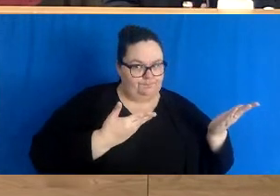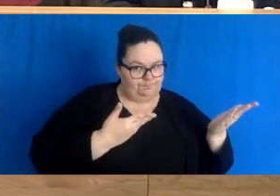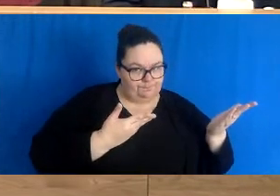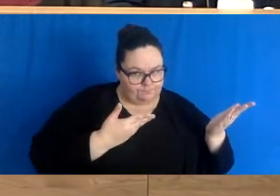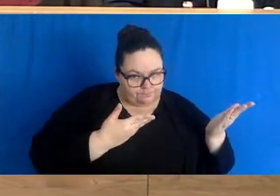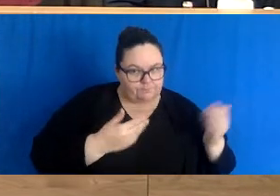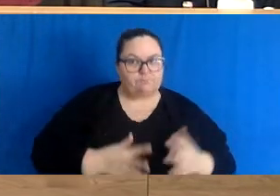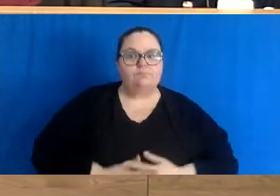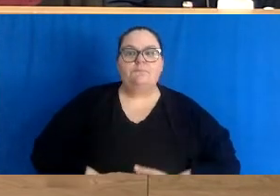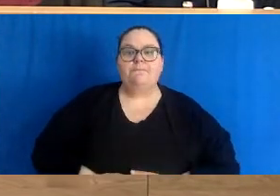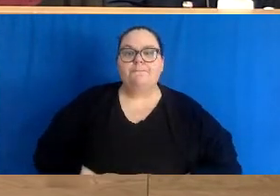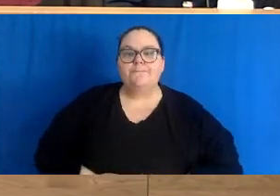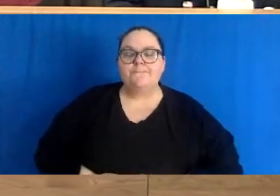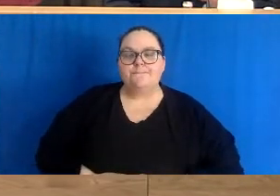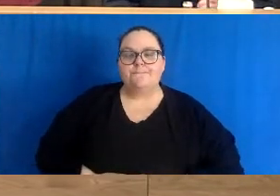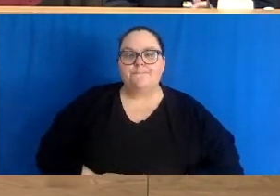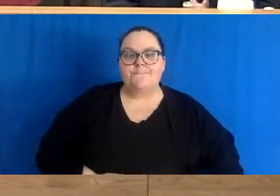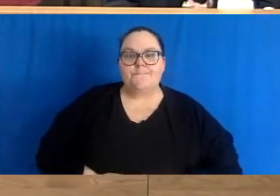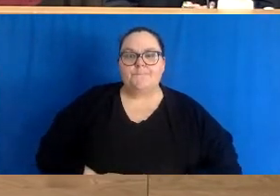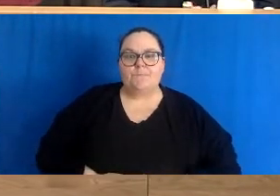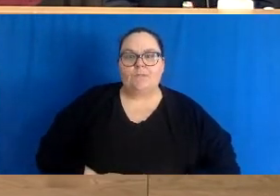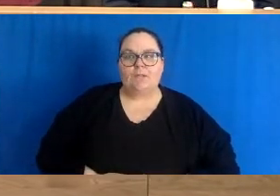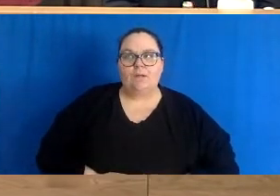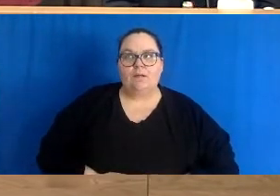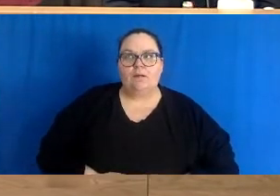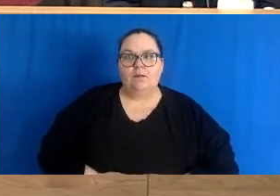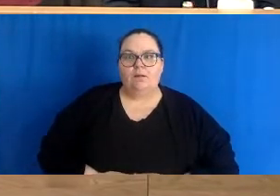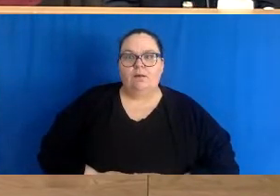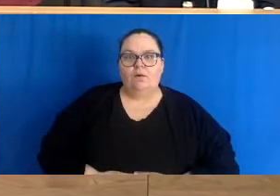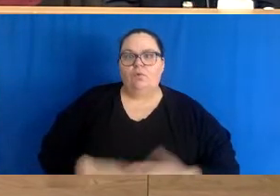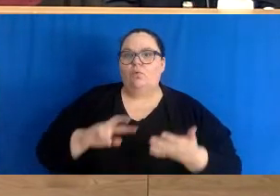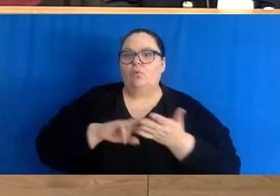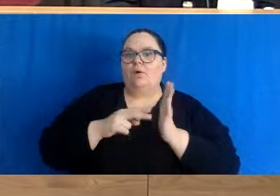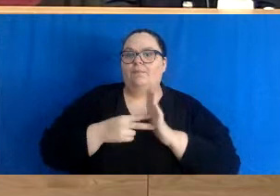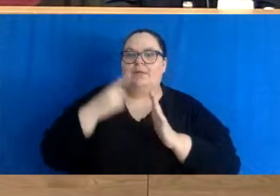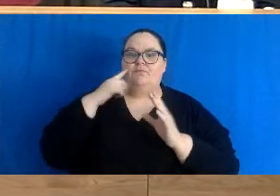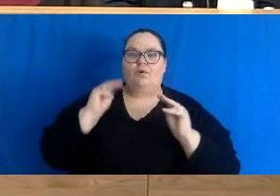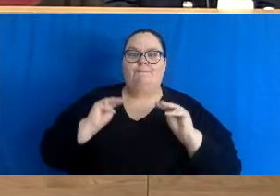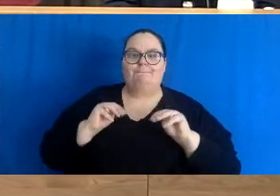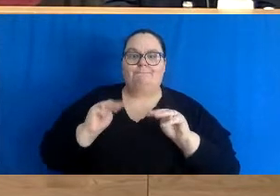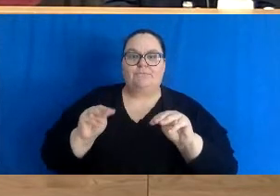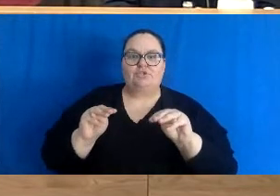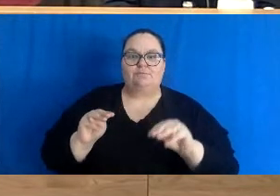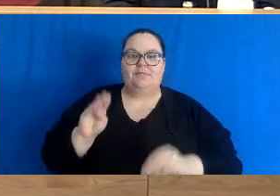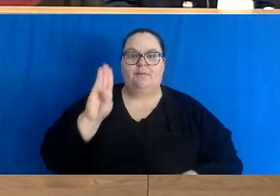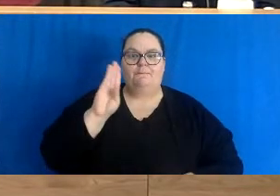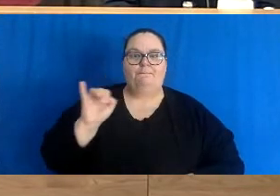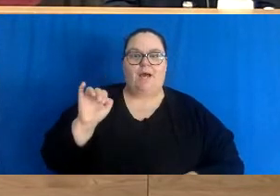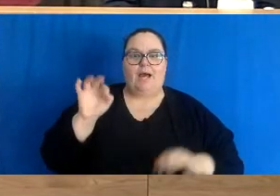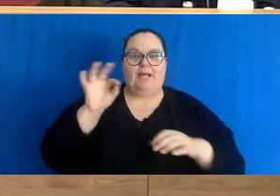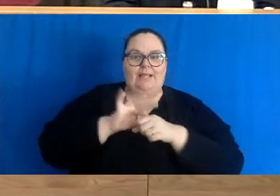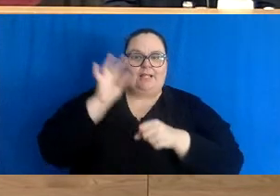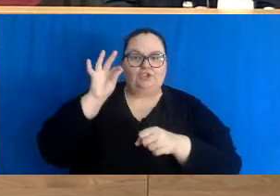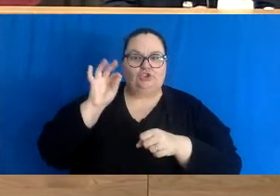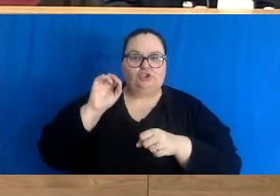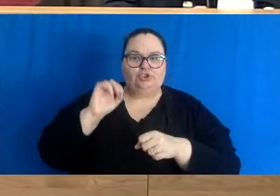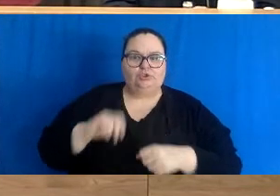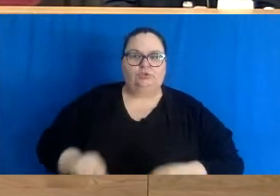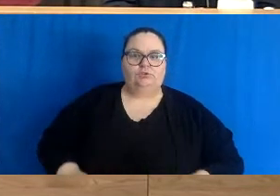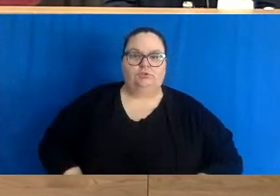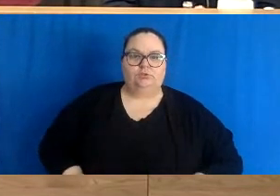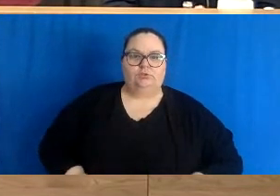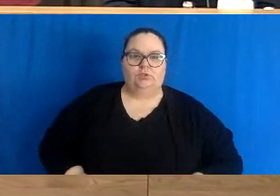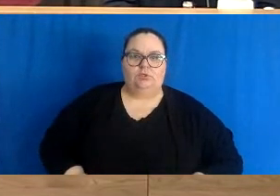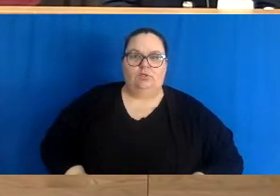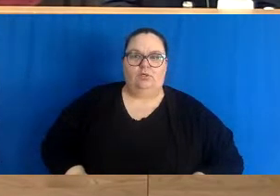wondering what this development means for the Miramichi area by-elections. We continue to have two large ridings side-by-side that have